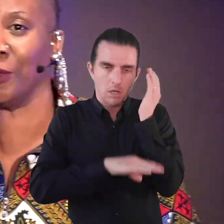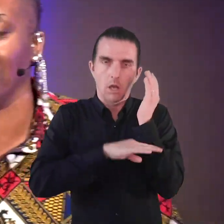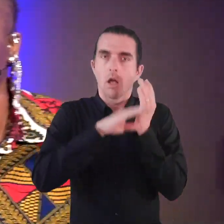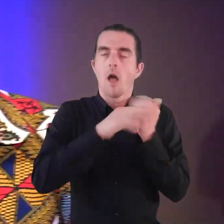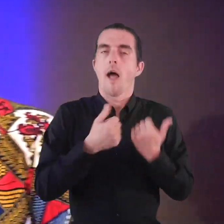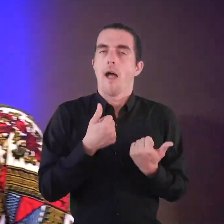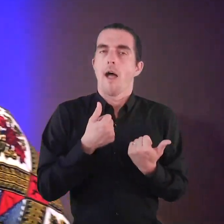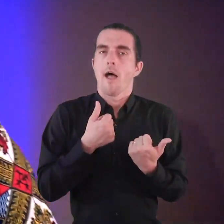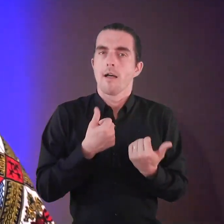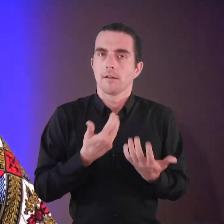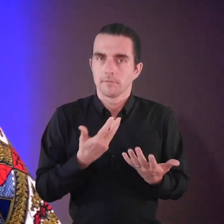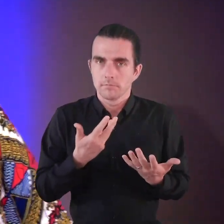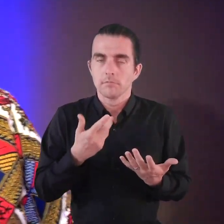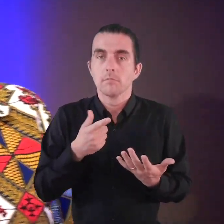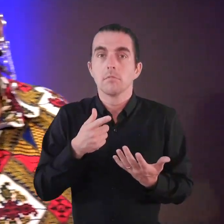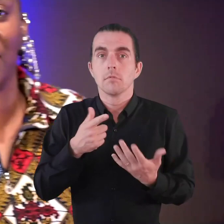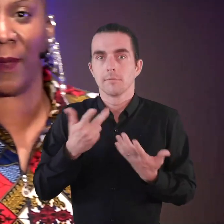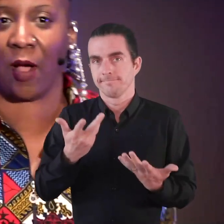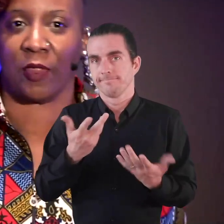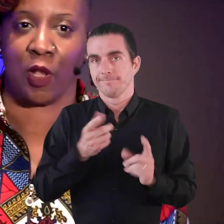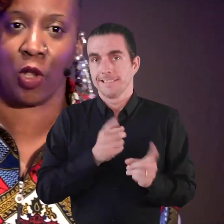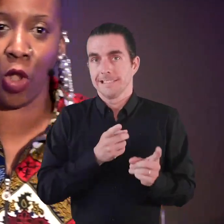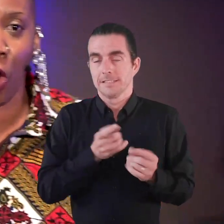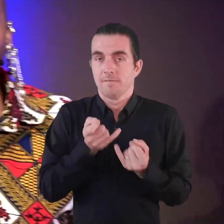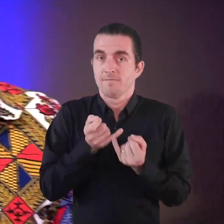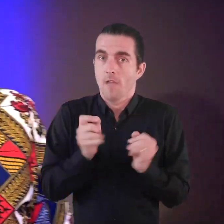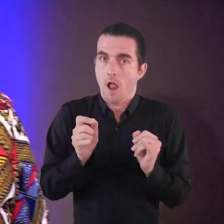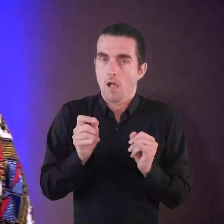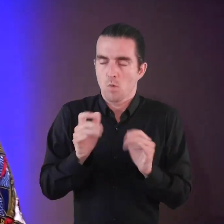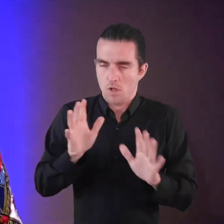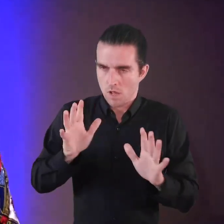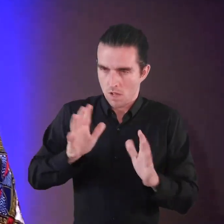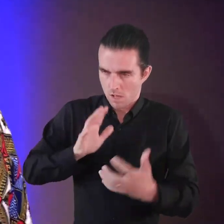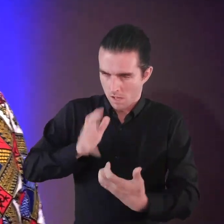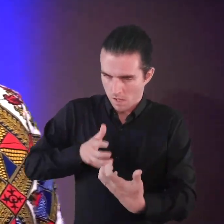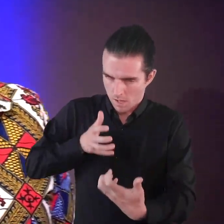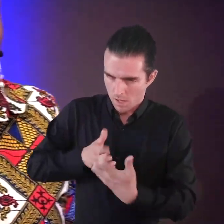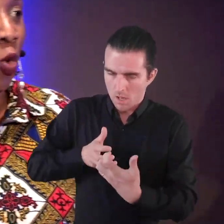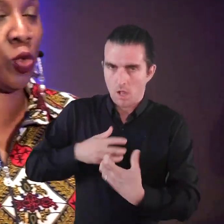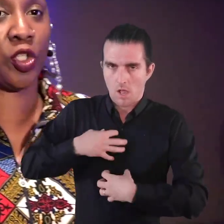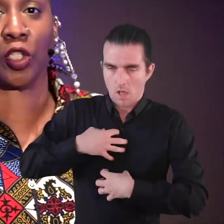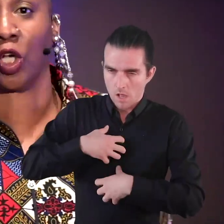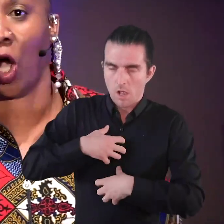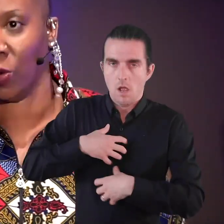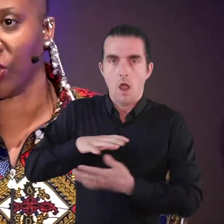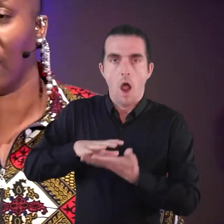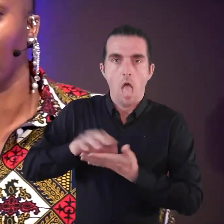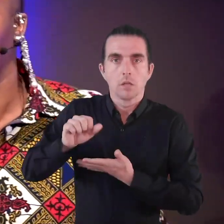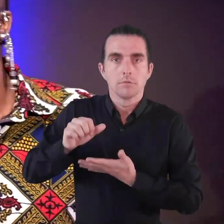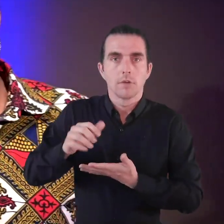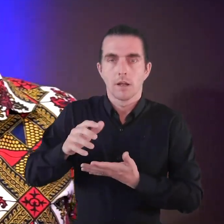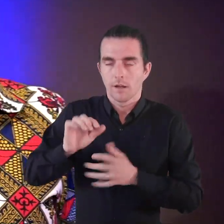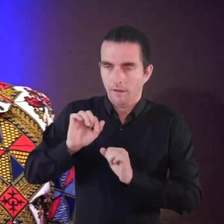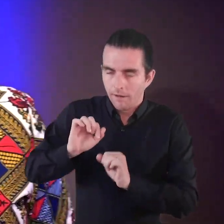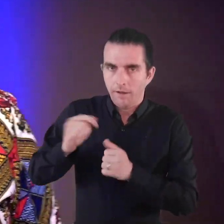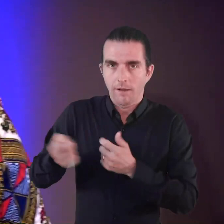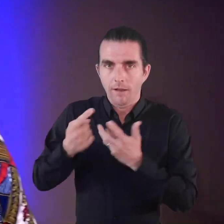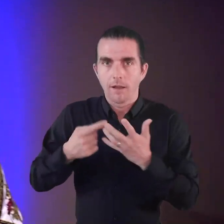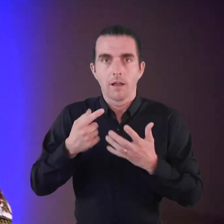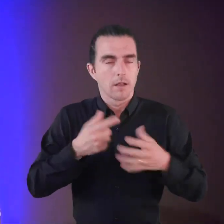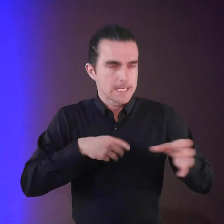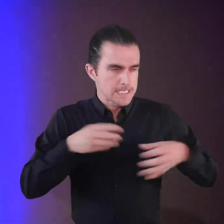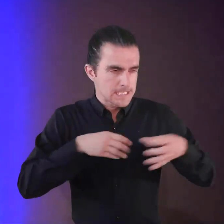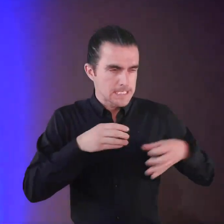about recruitment. This is about the long-held failure to alter the culture that those new